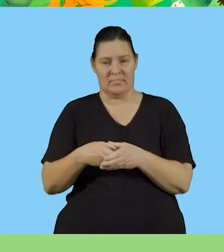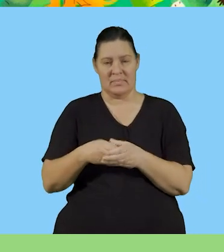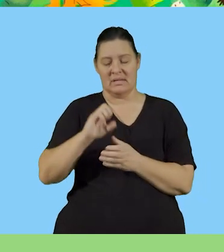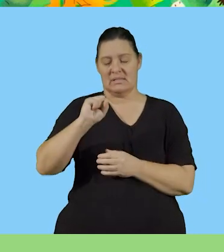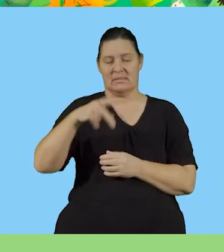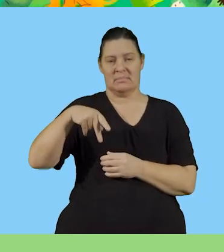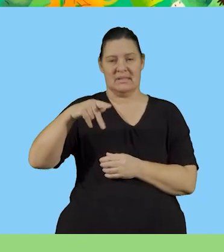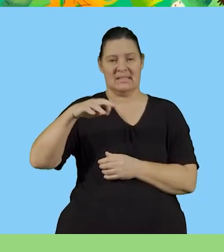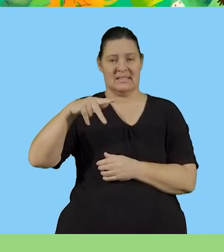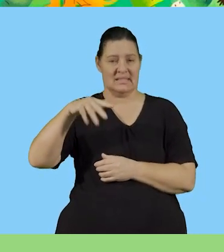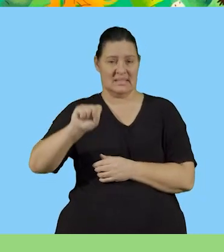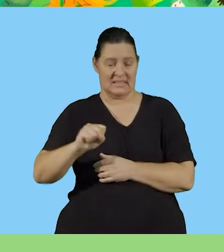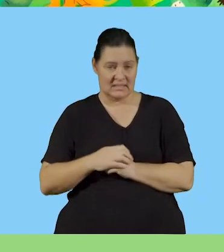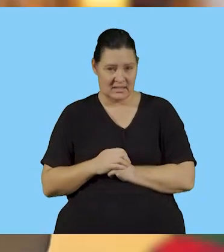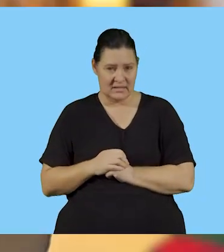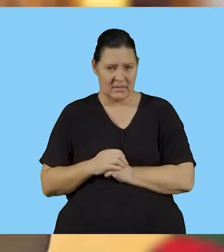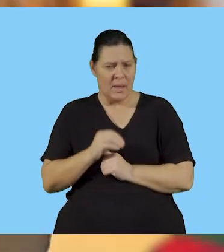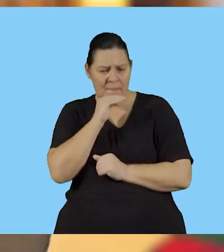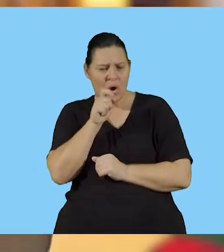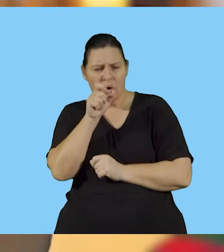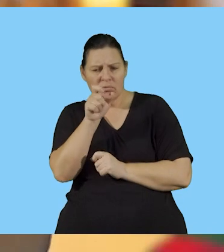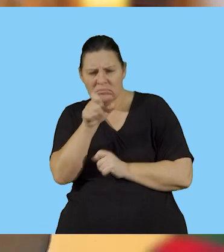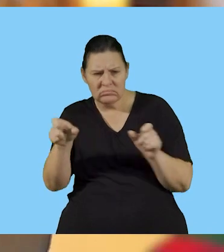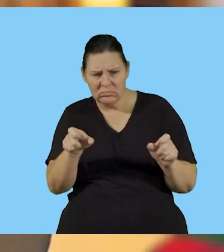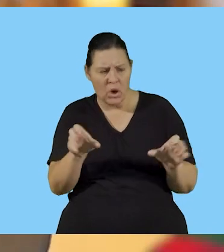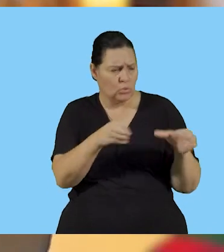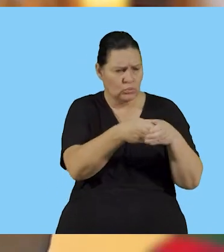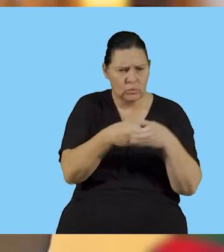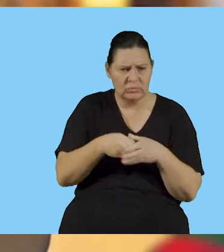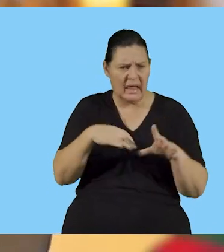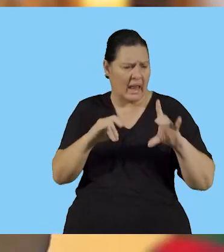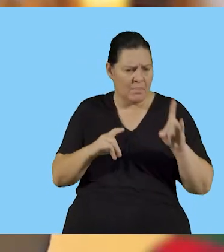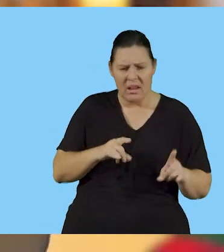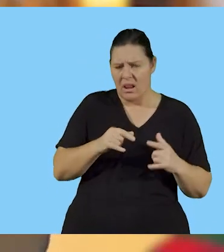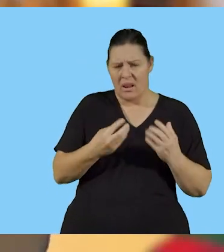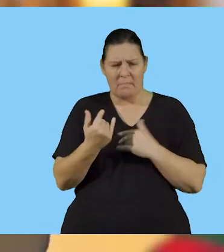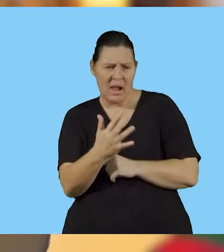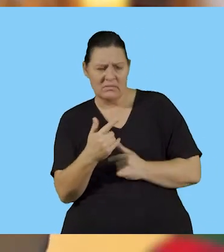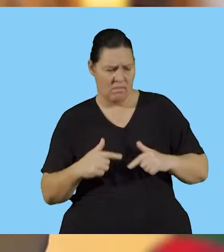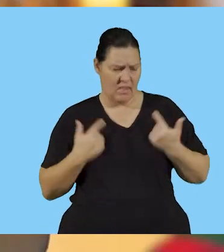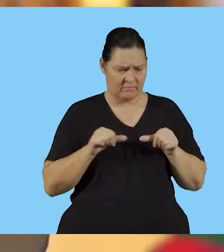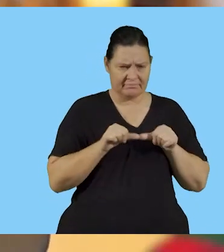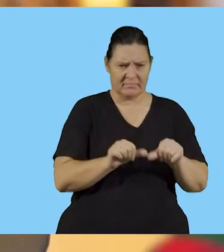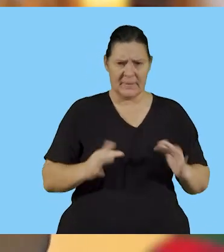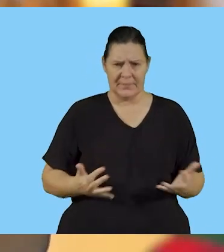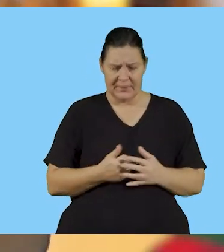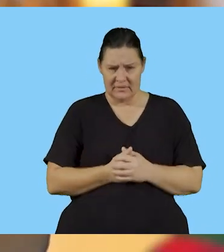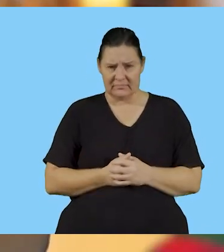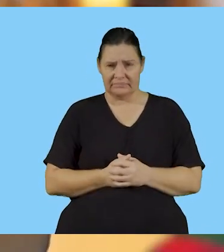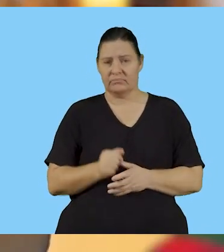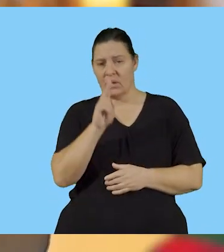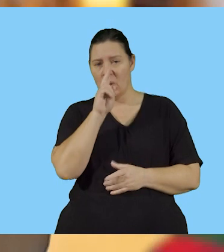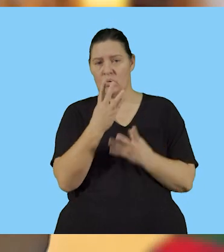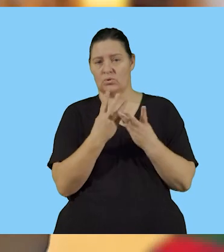species. So how does the environment make sure that species survive or they continue to live? Right.